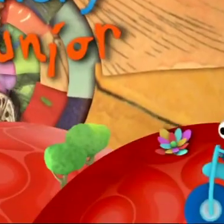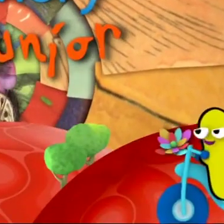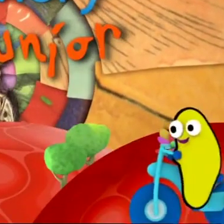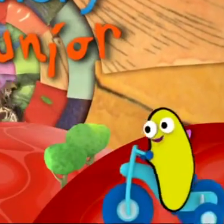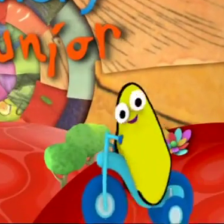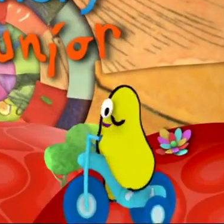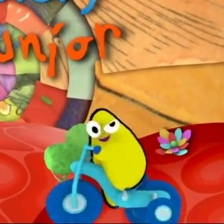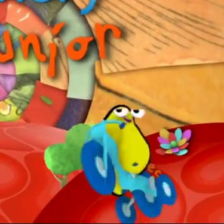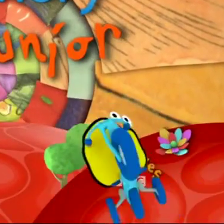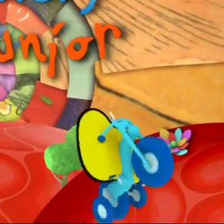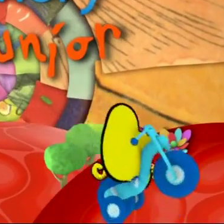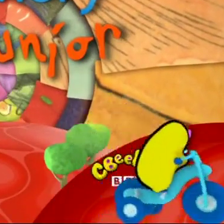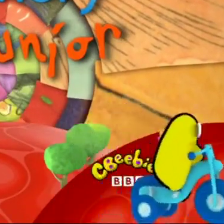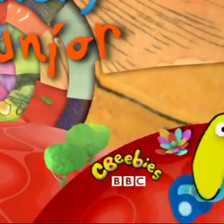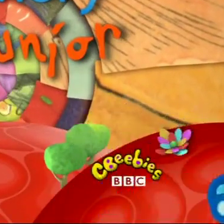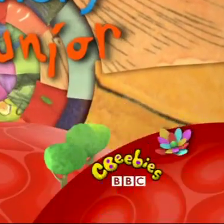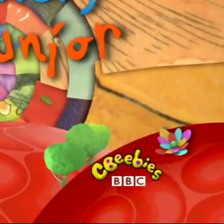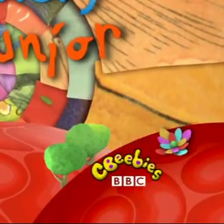Friday at 5.45 on CBeebies.